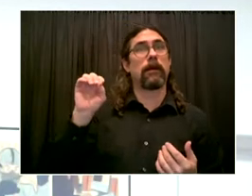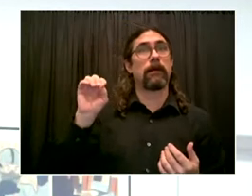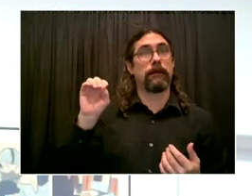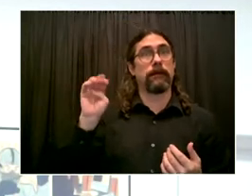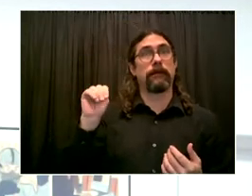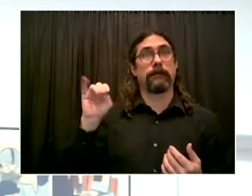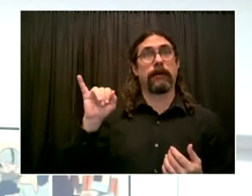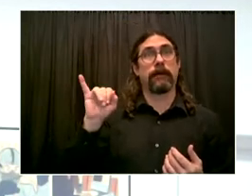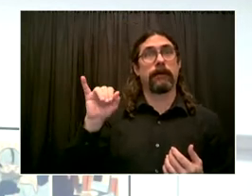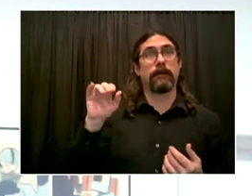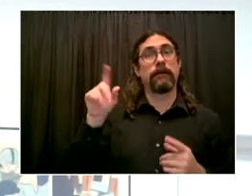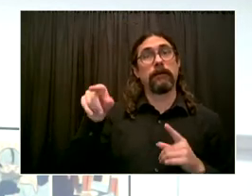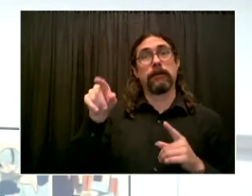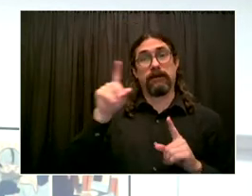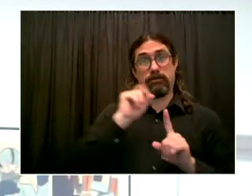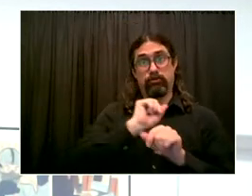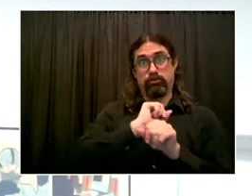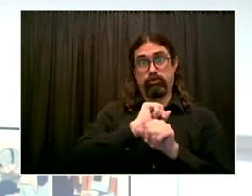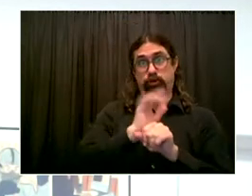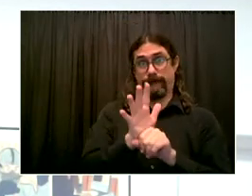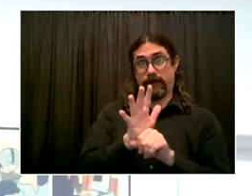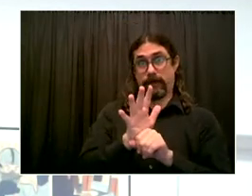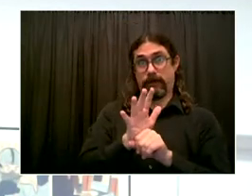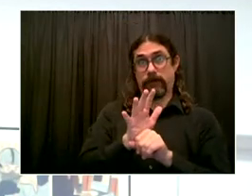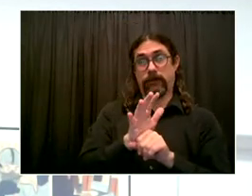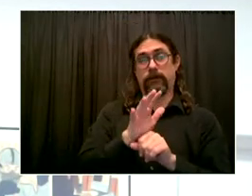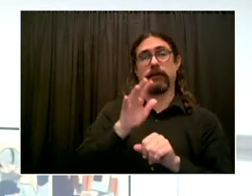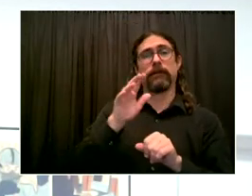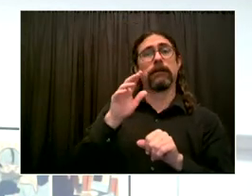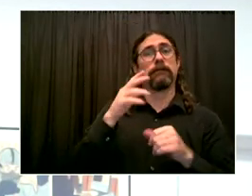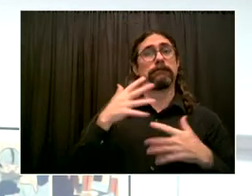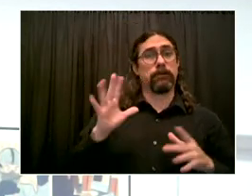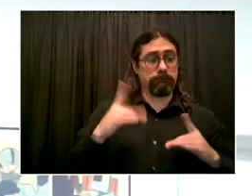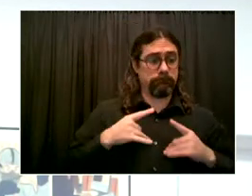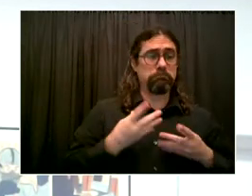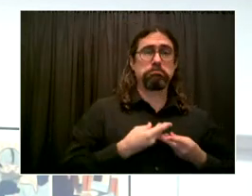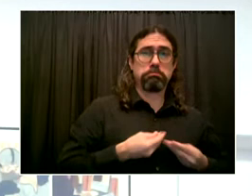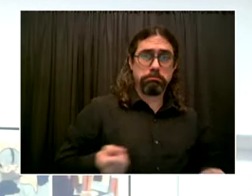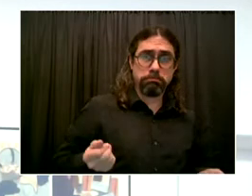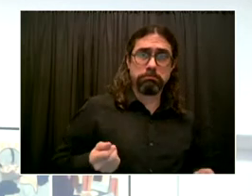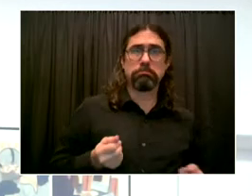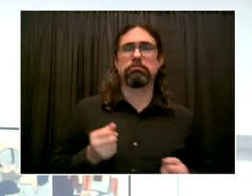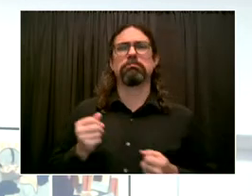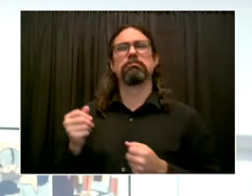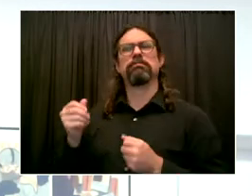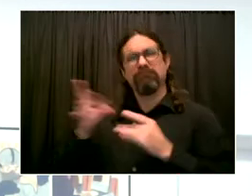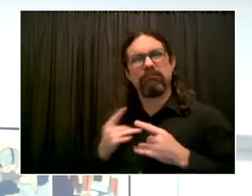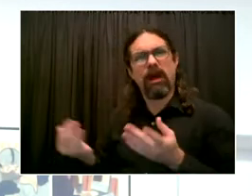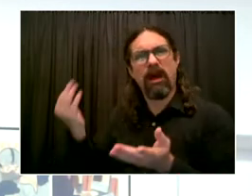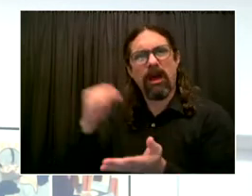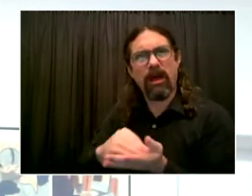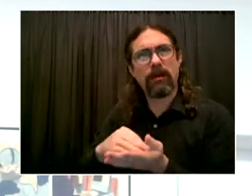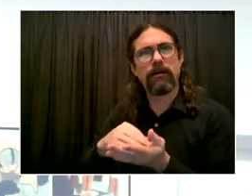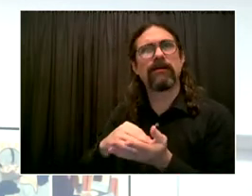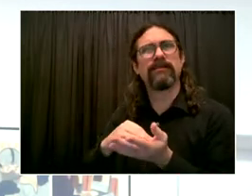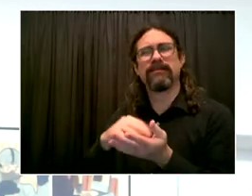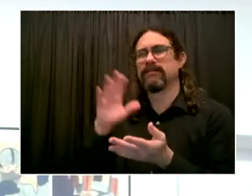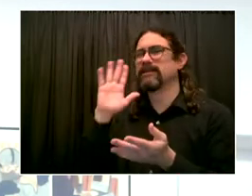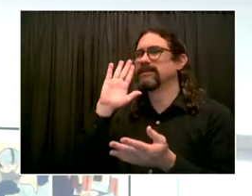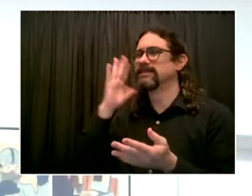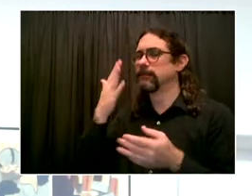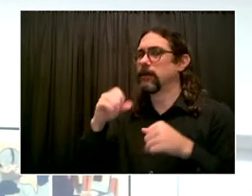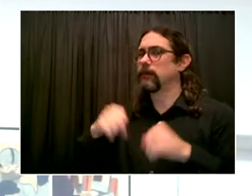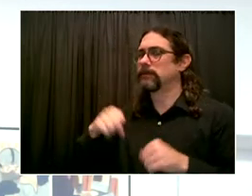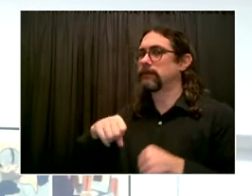vaccinated, regardless of whether you have already had COVID-19. The World Health Organization and vaccine manufacturers